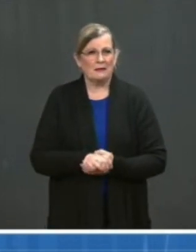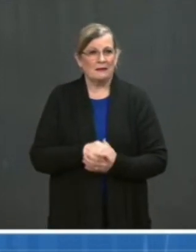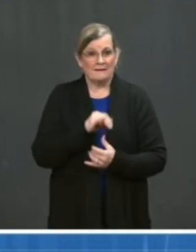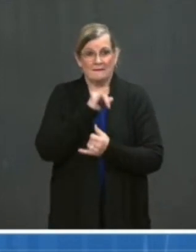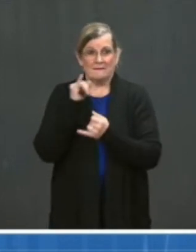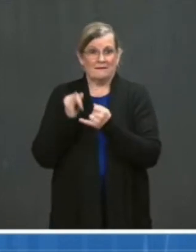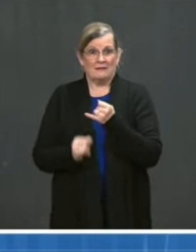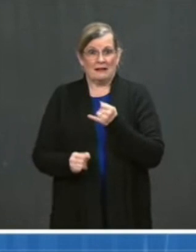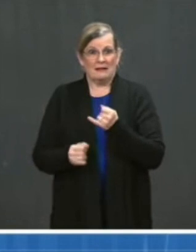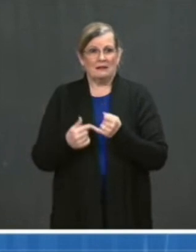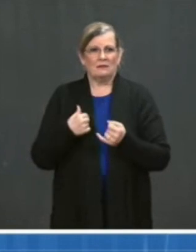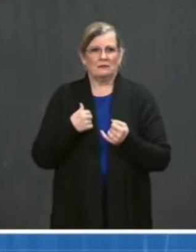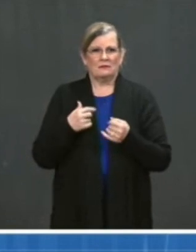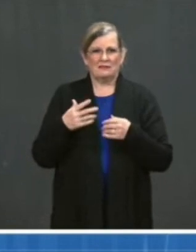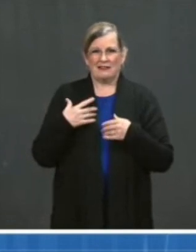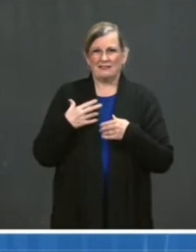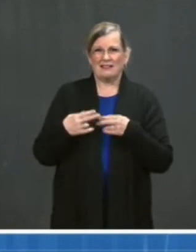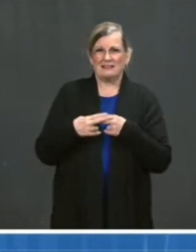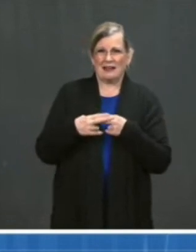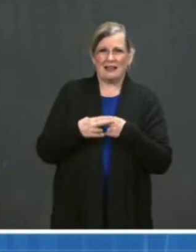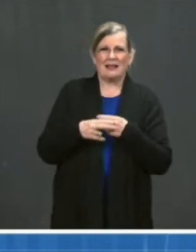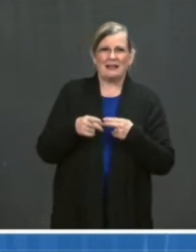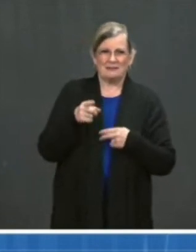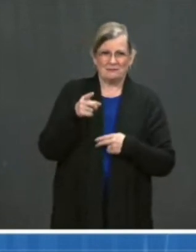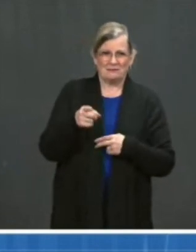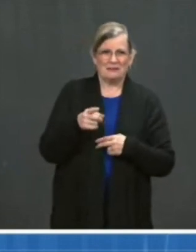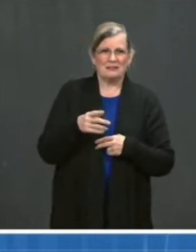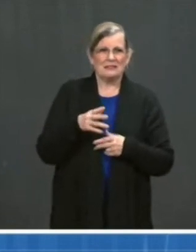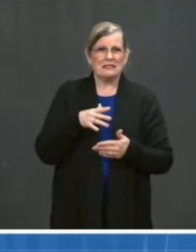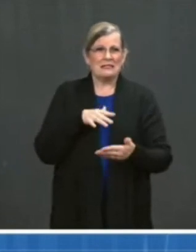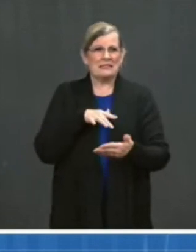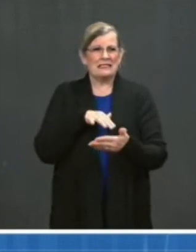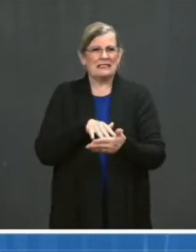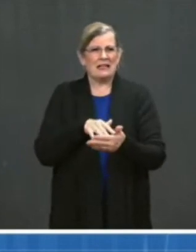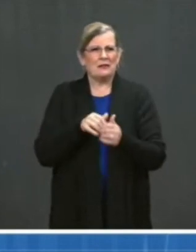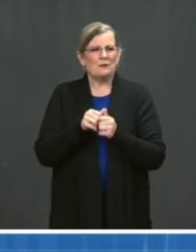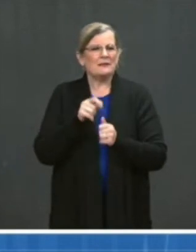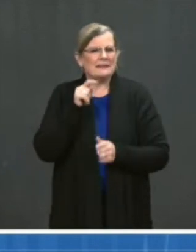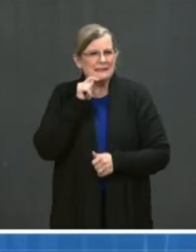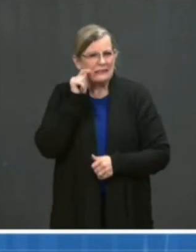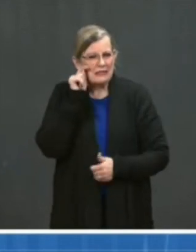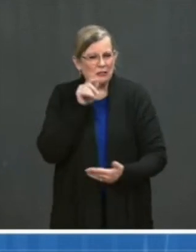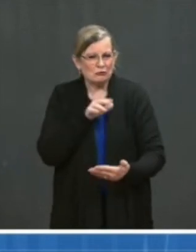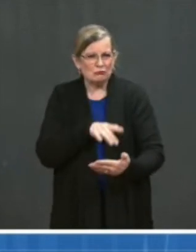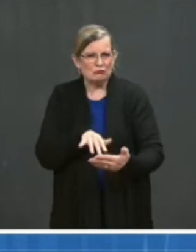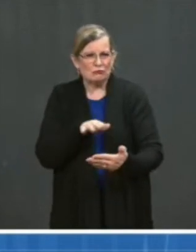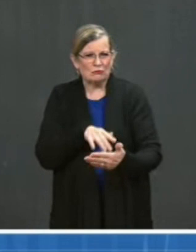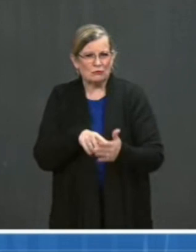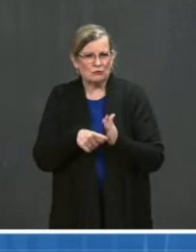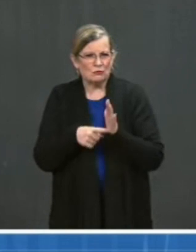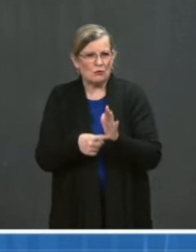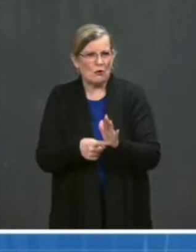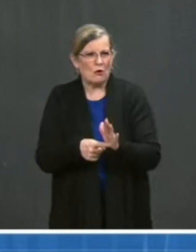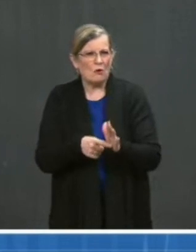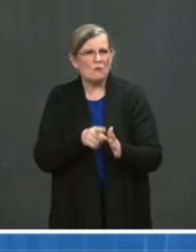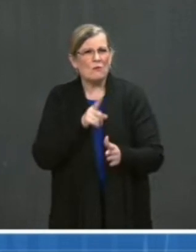of adolescents, where you did a study most recently, in which it was shown to be literally 100 percent efficacy, in